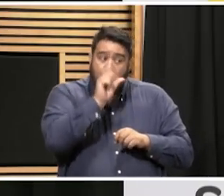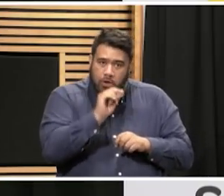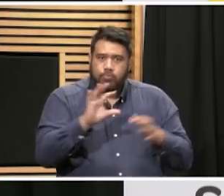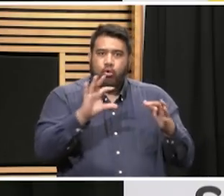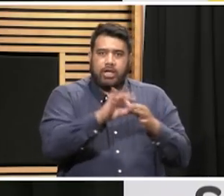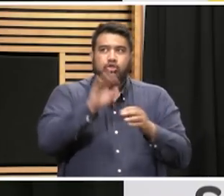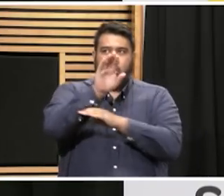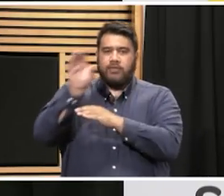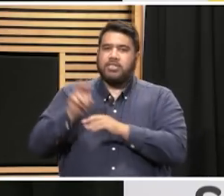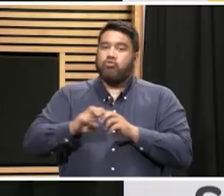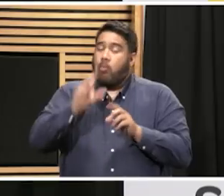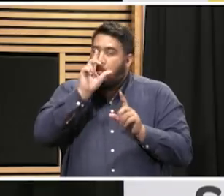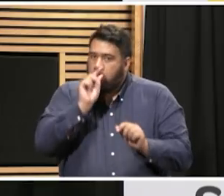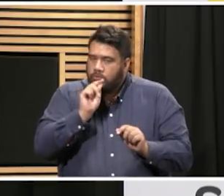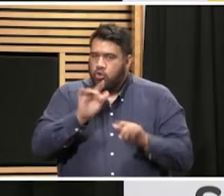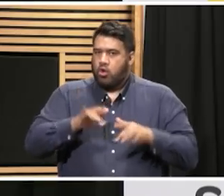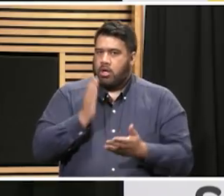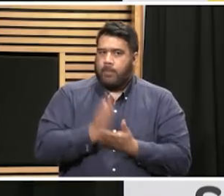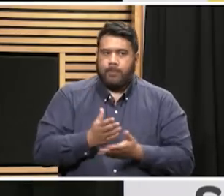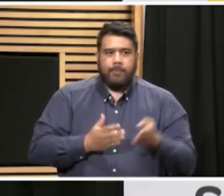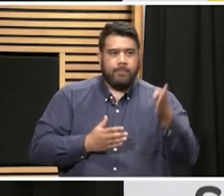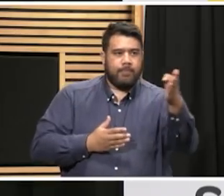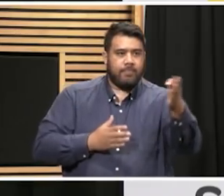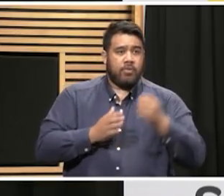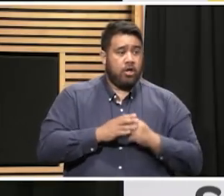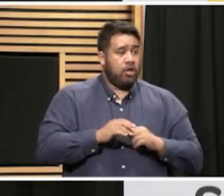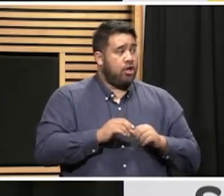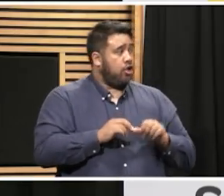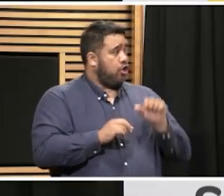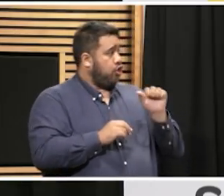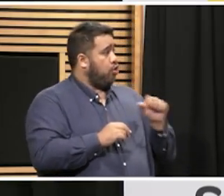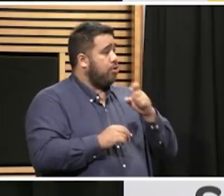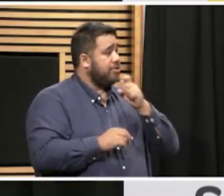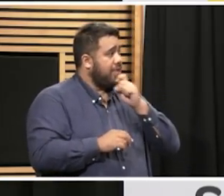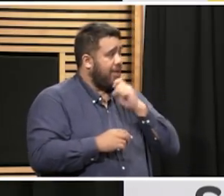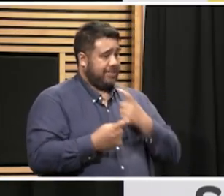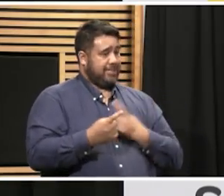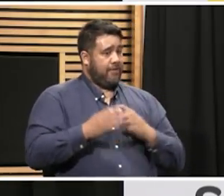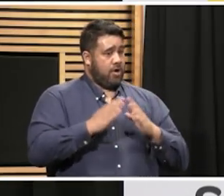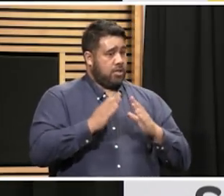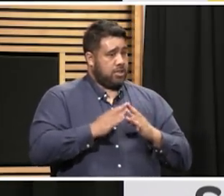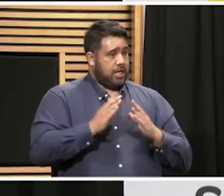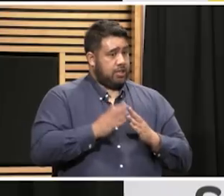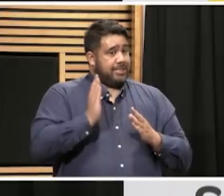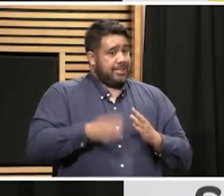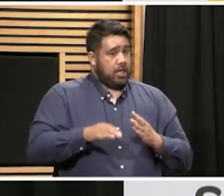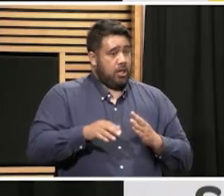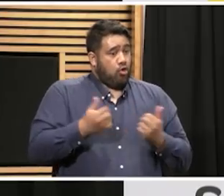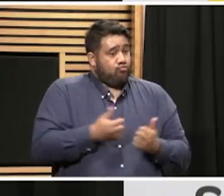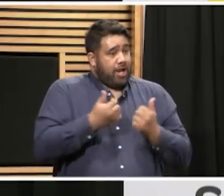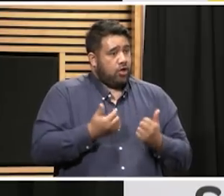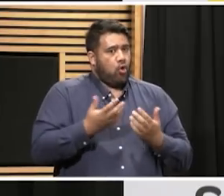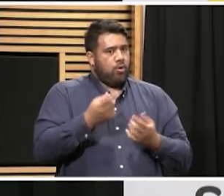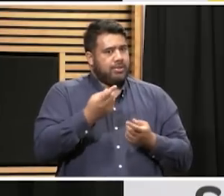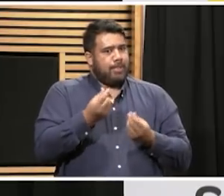travel still. How are the staff that are in isolation? Are they all still symptom-free? That's my understanding, but if I find that anything different, I'll let you know.